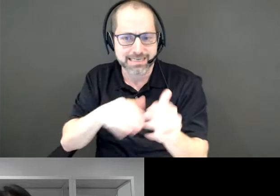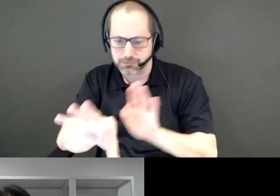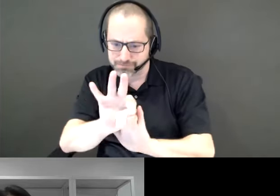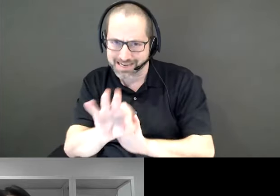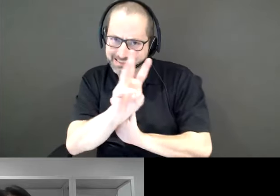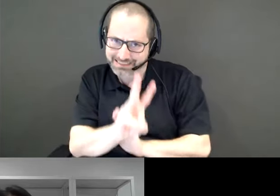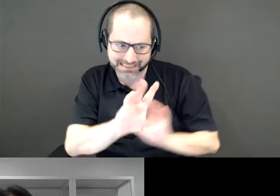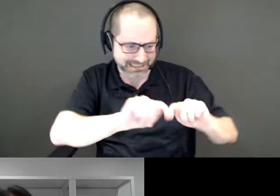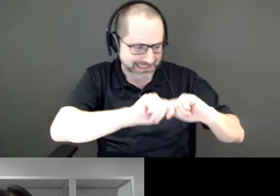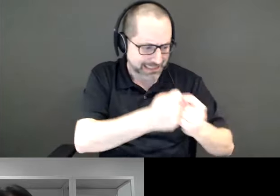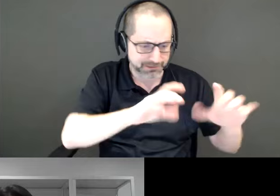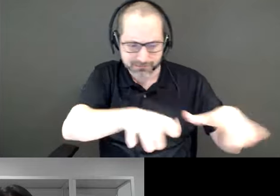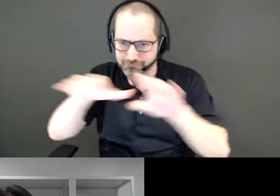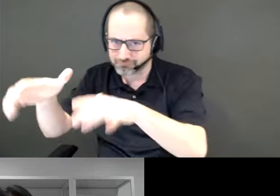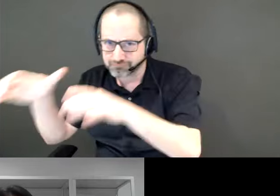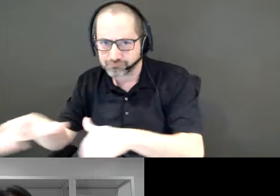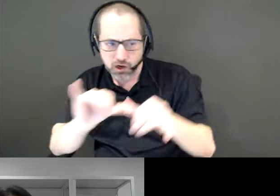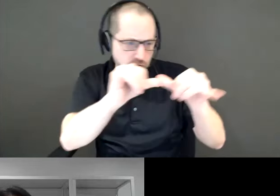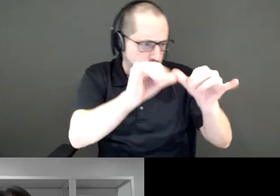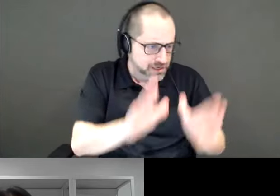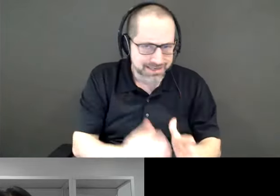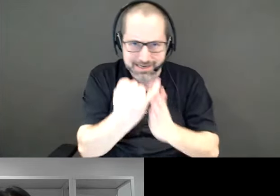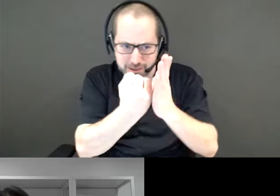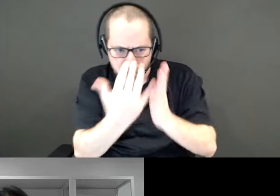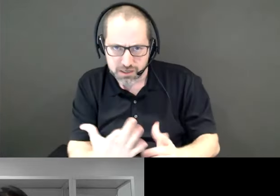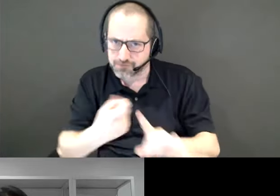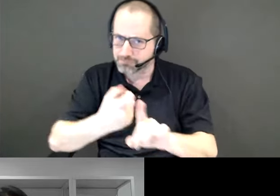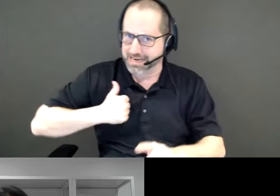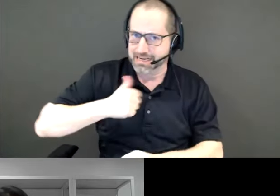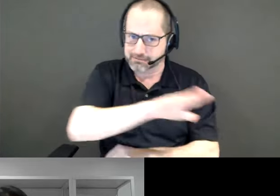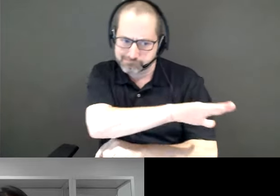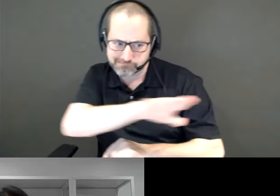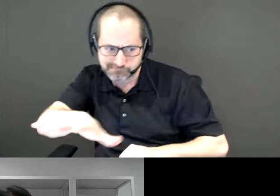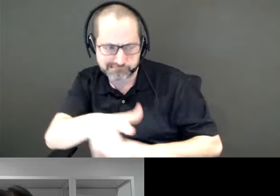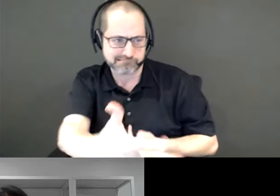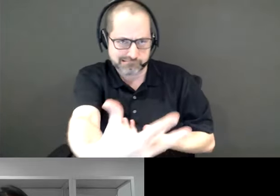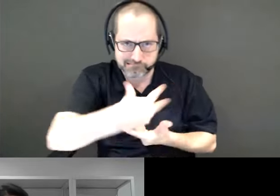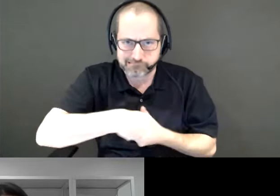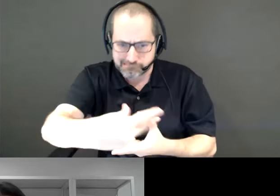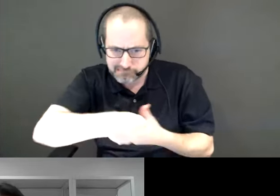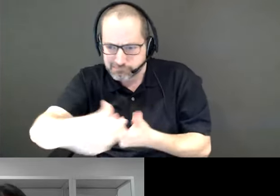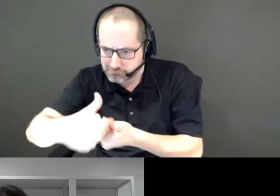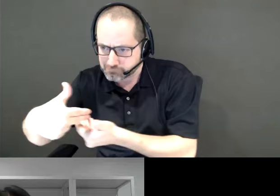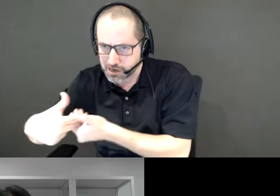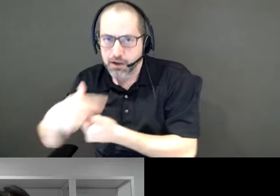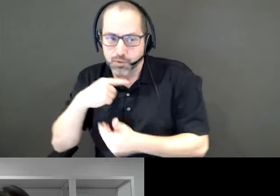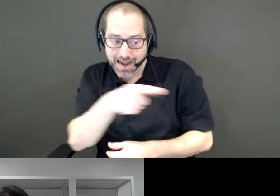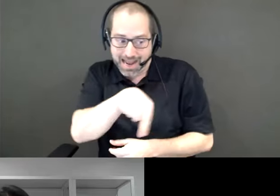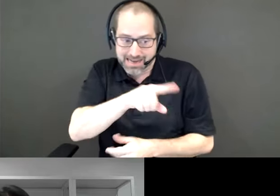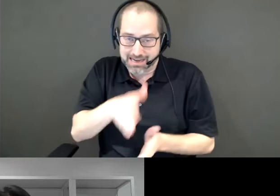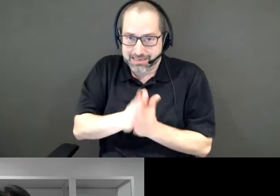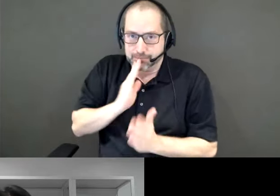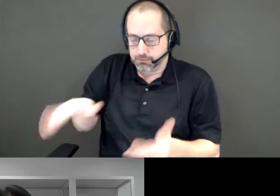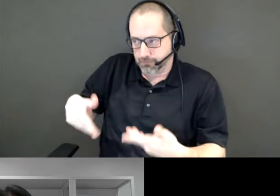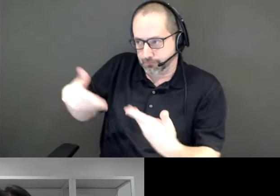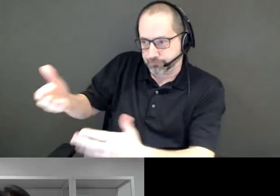incredible architects and artists from across Canada. And we've asked them to propose improvements for two key under